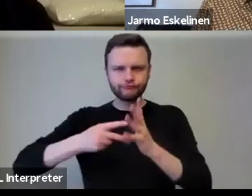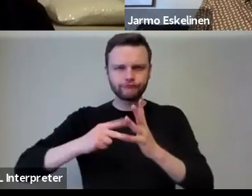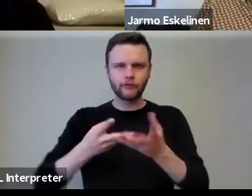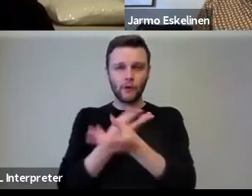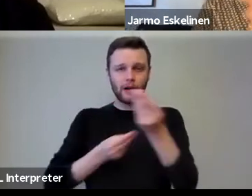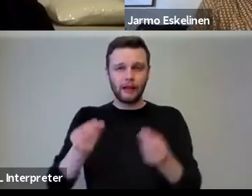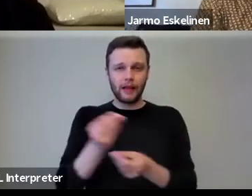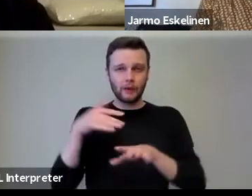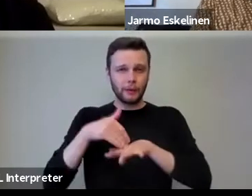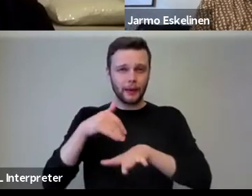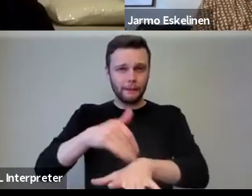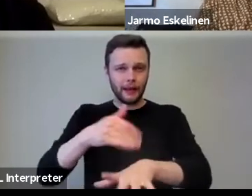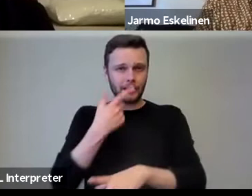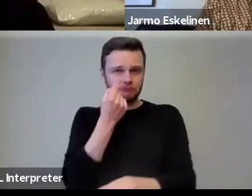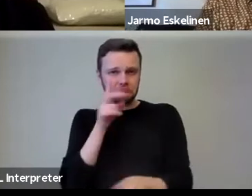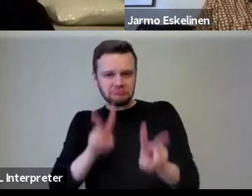Uh,